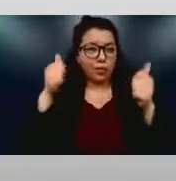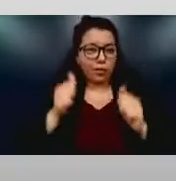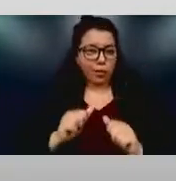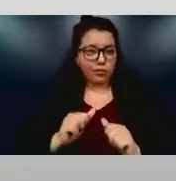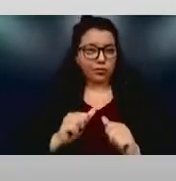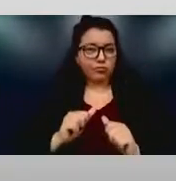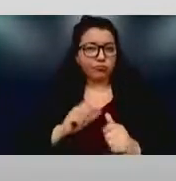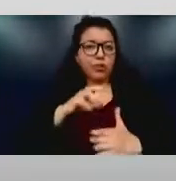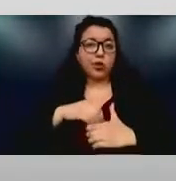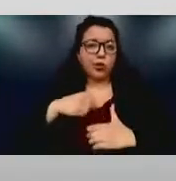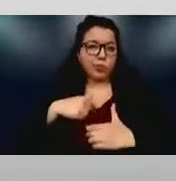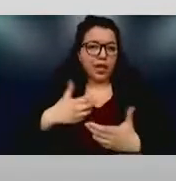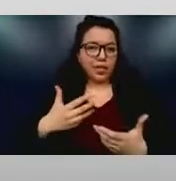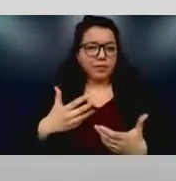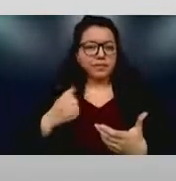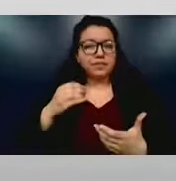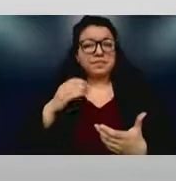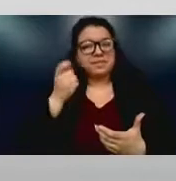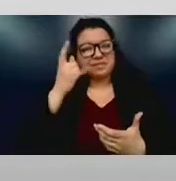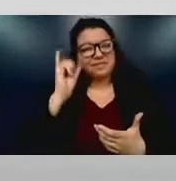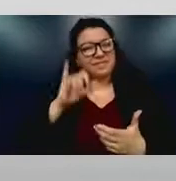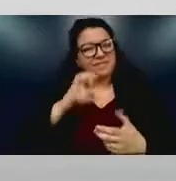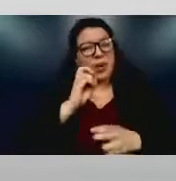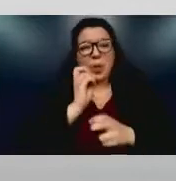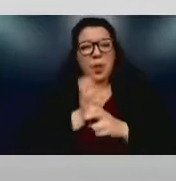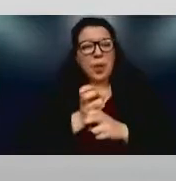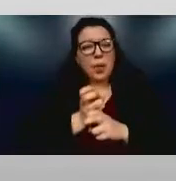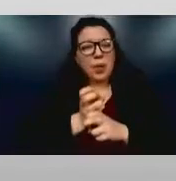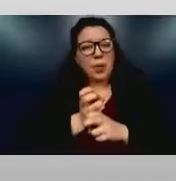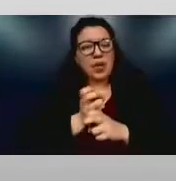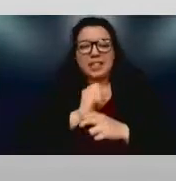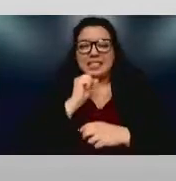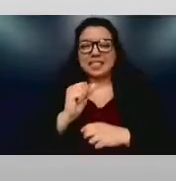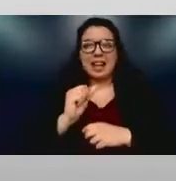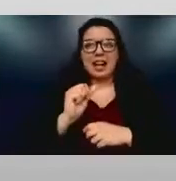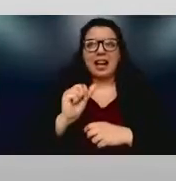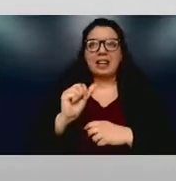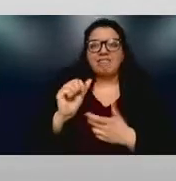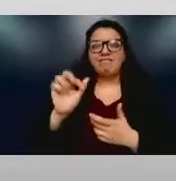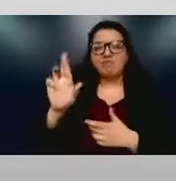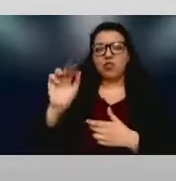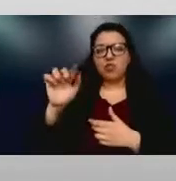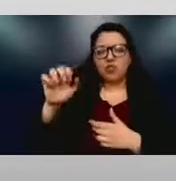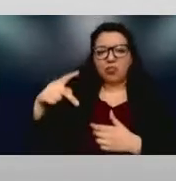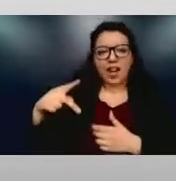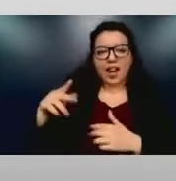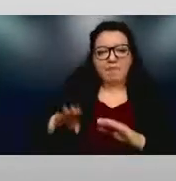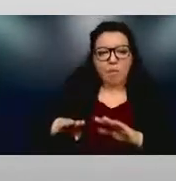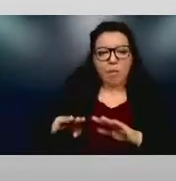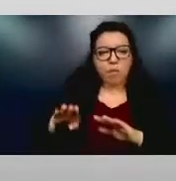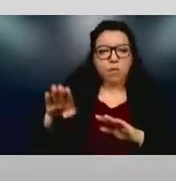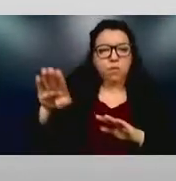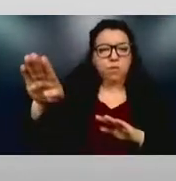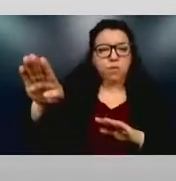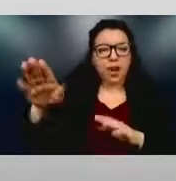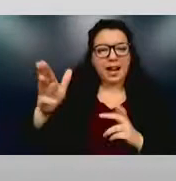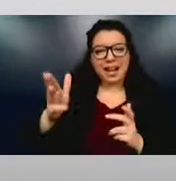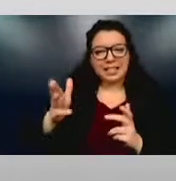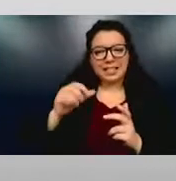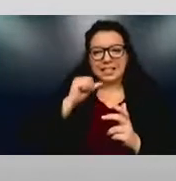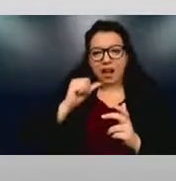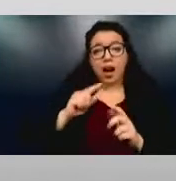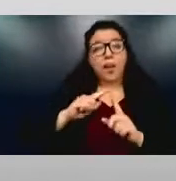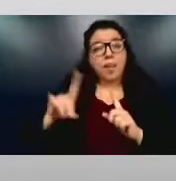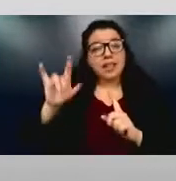difficult to do that. It's not the same kind of, of ramp that we can build for, uh, but he